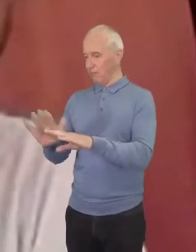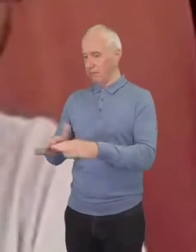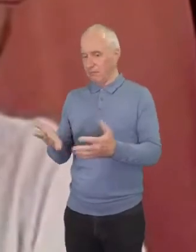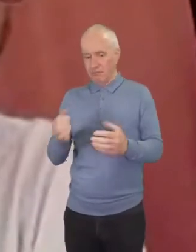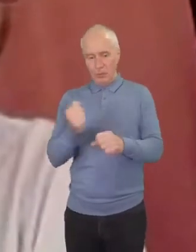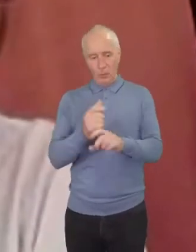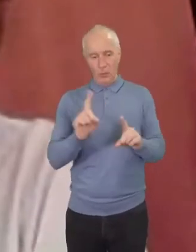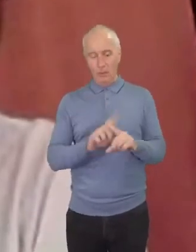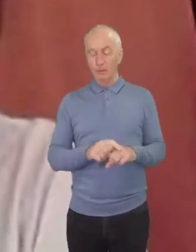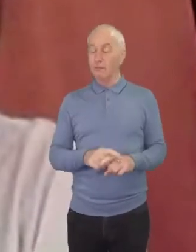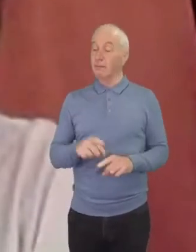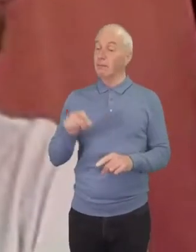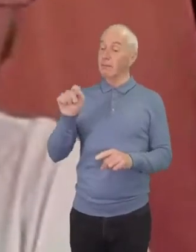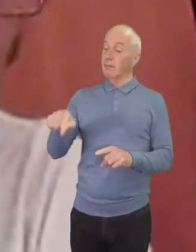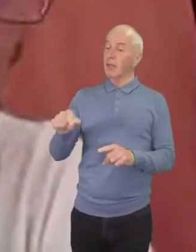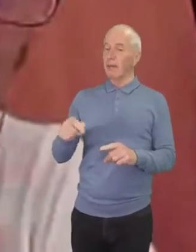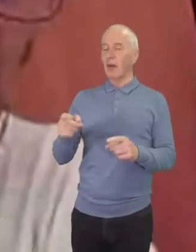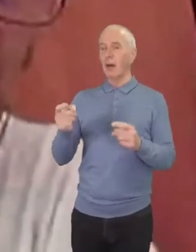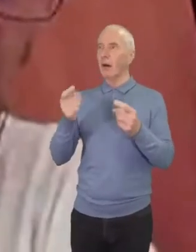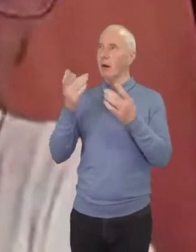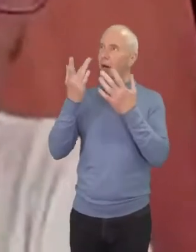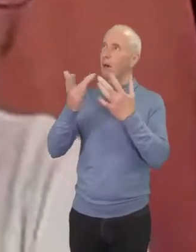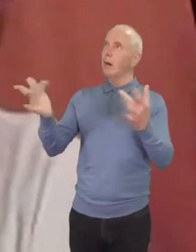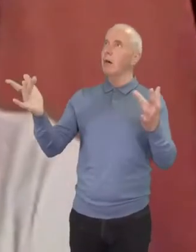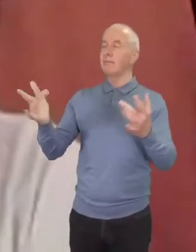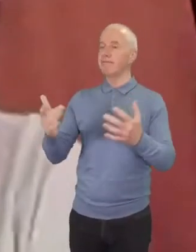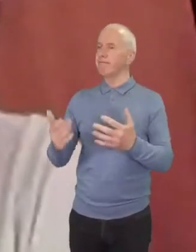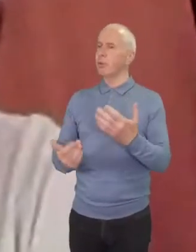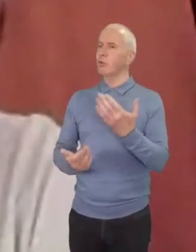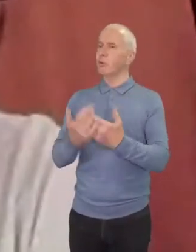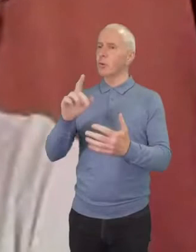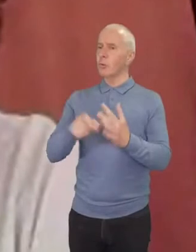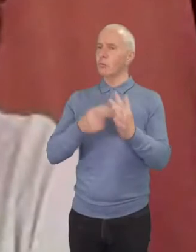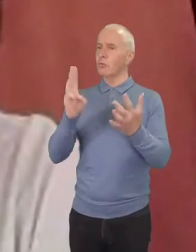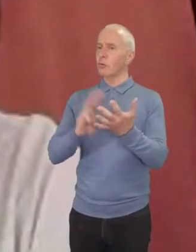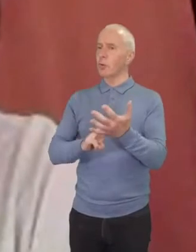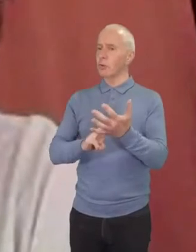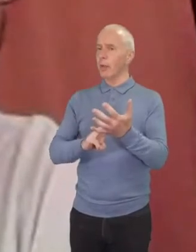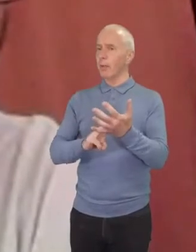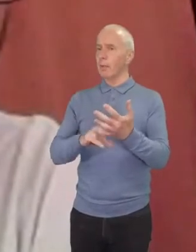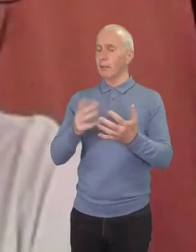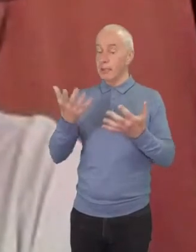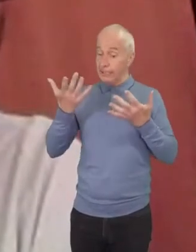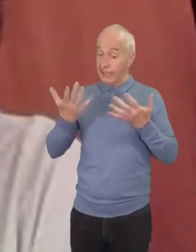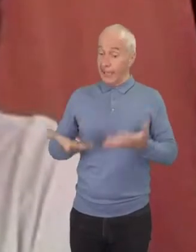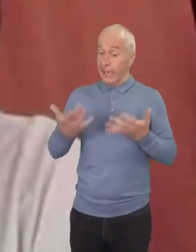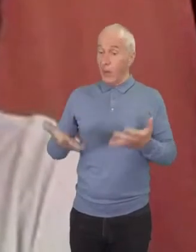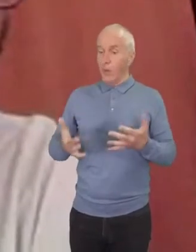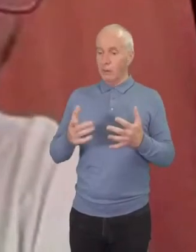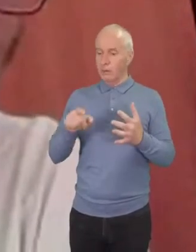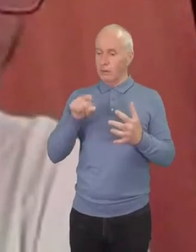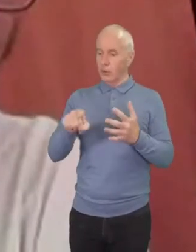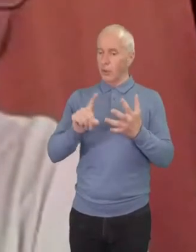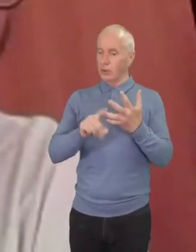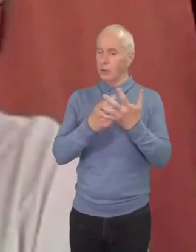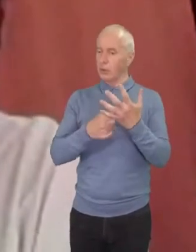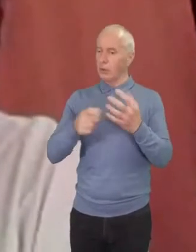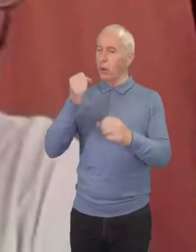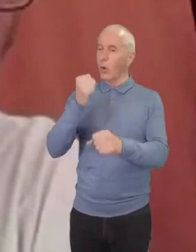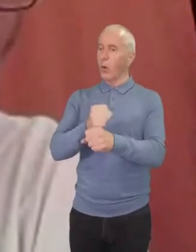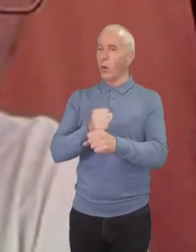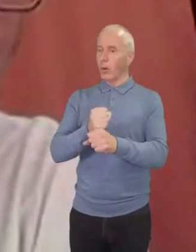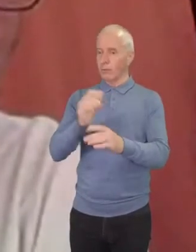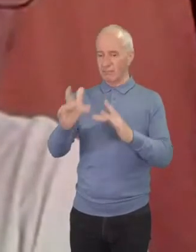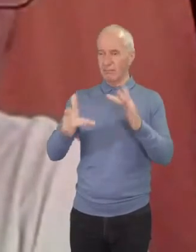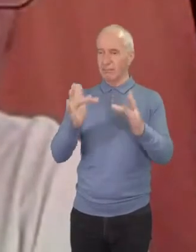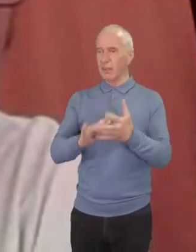new jerusalem and you can it's on you can find them on the internet new jerusalem now dot org uh although they're not they